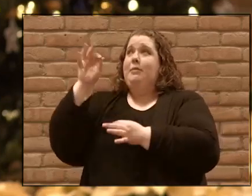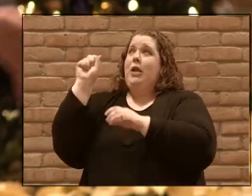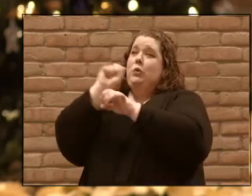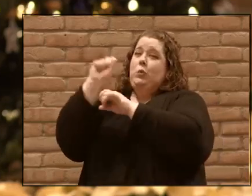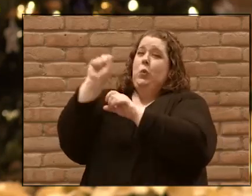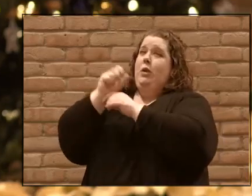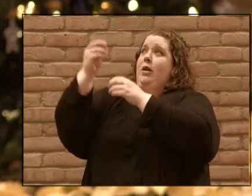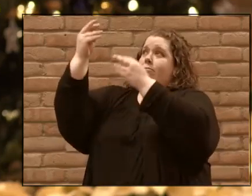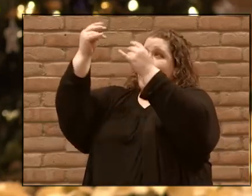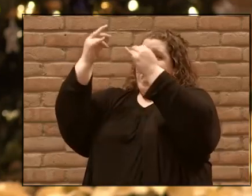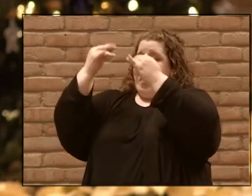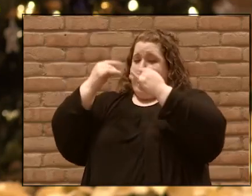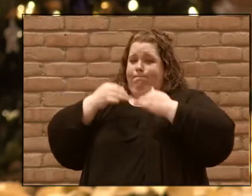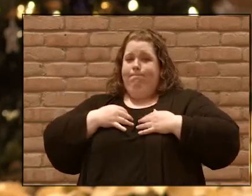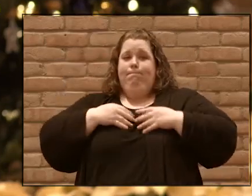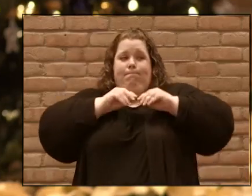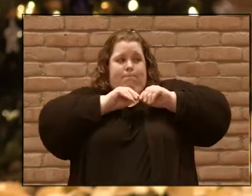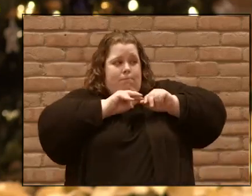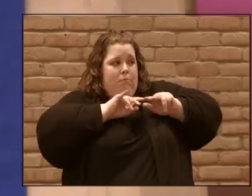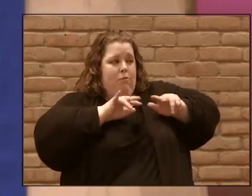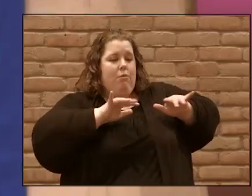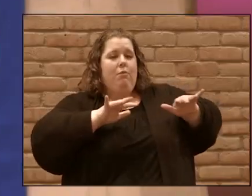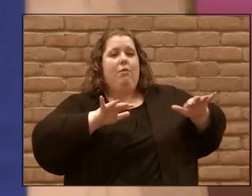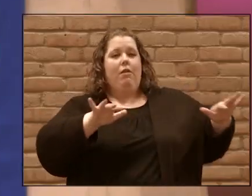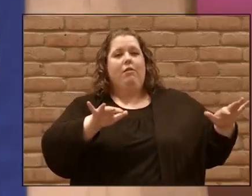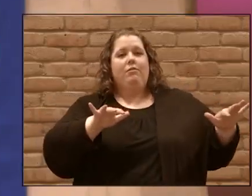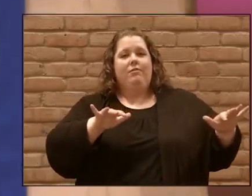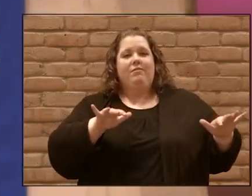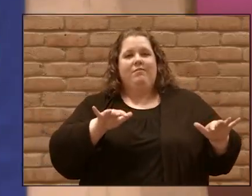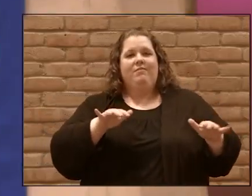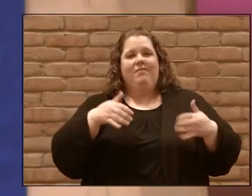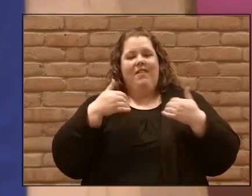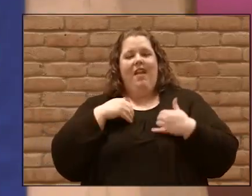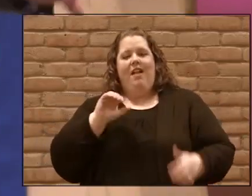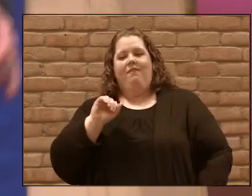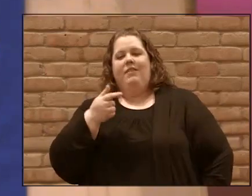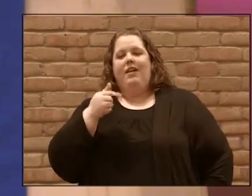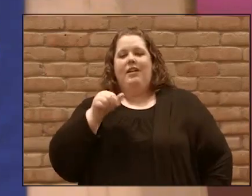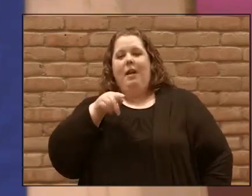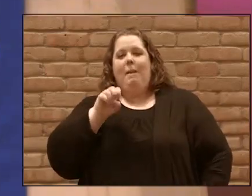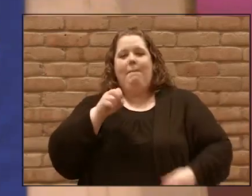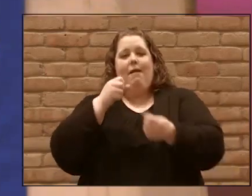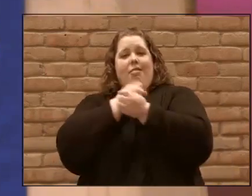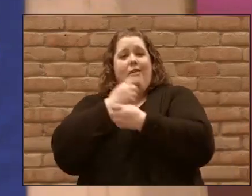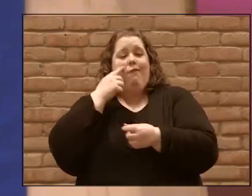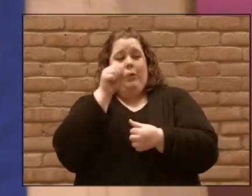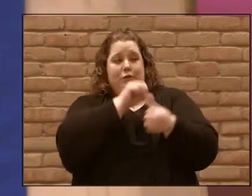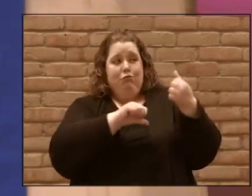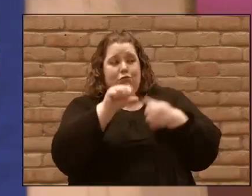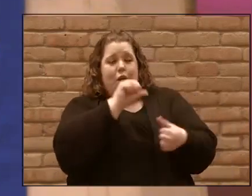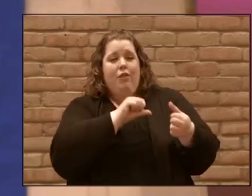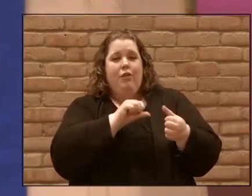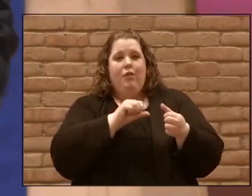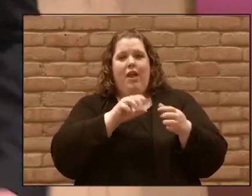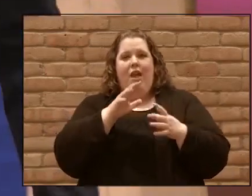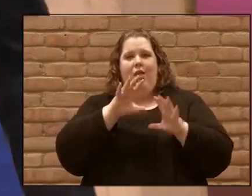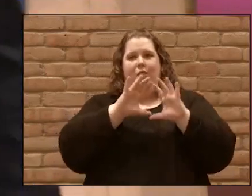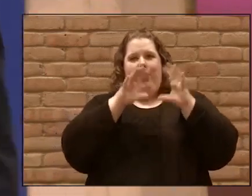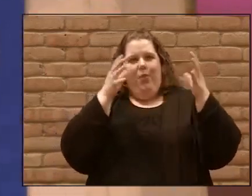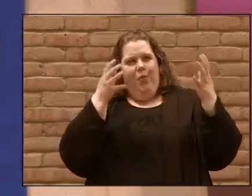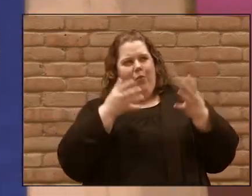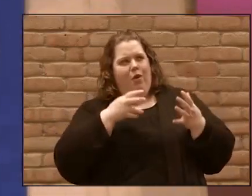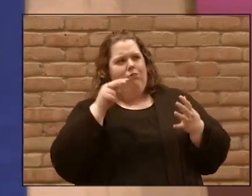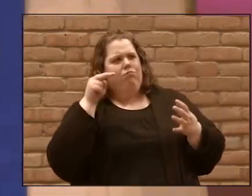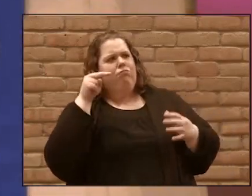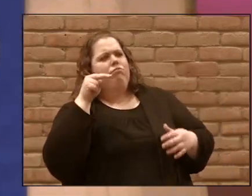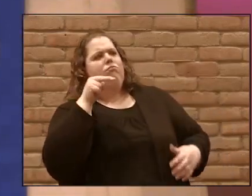with agape love for one another and as we do the world's going to look at us and they're going to say Woodbury